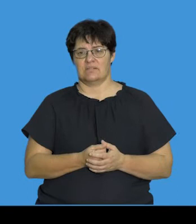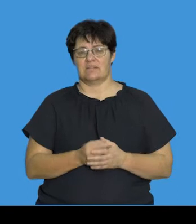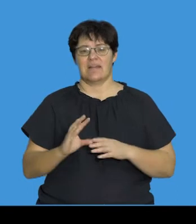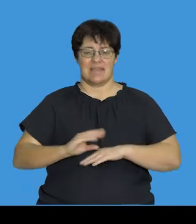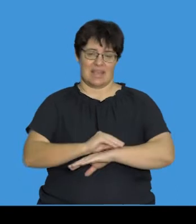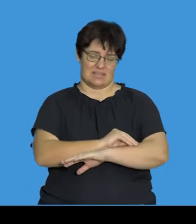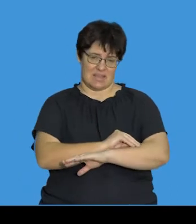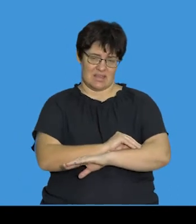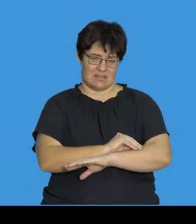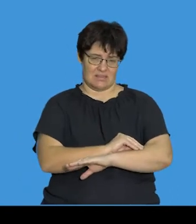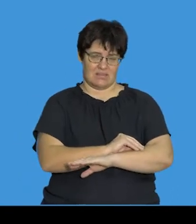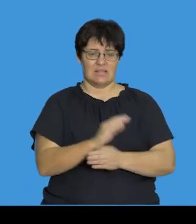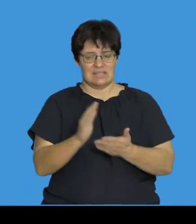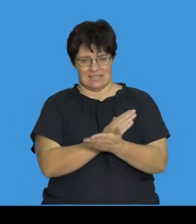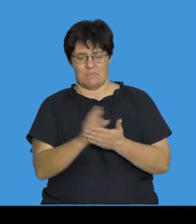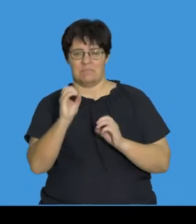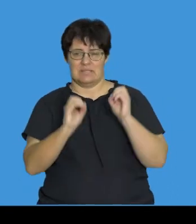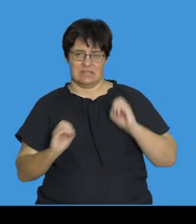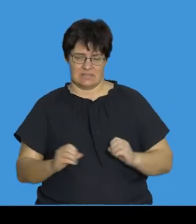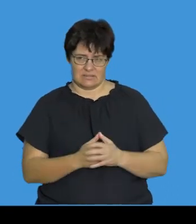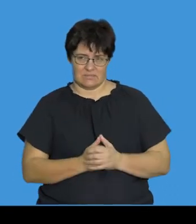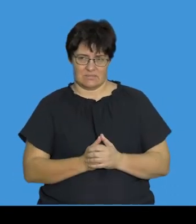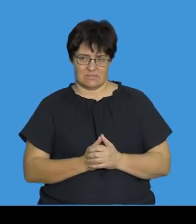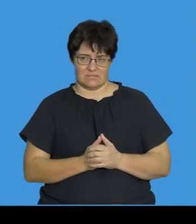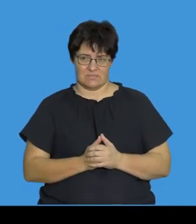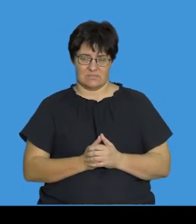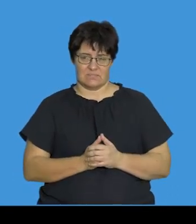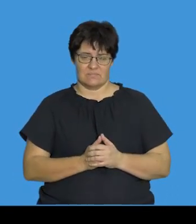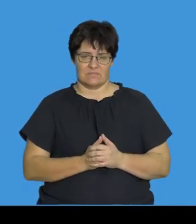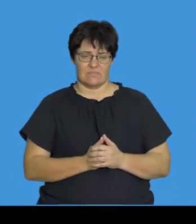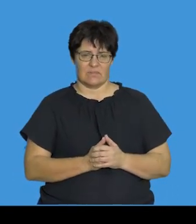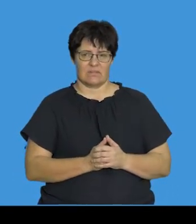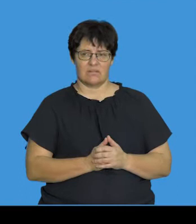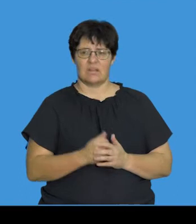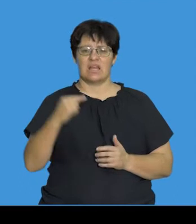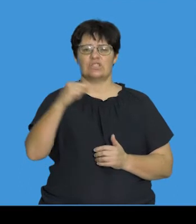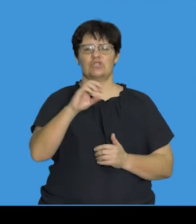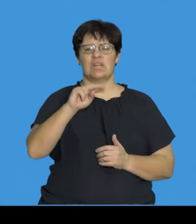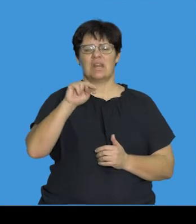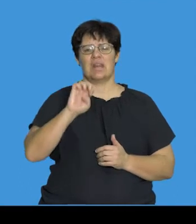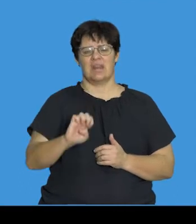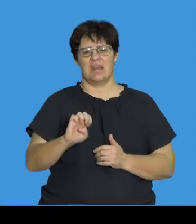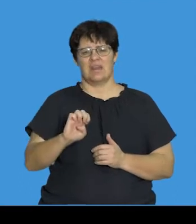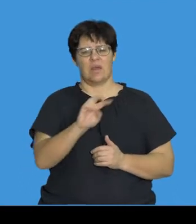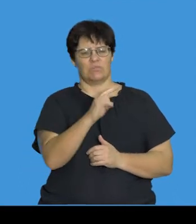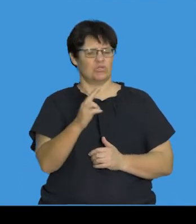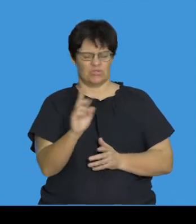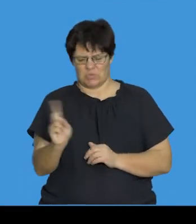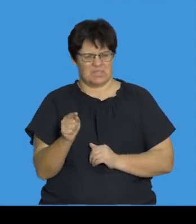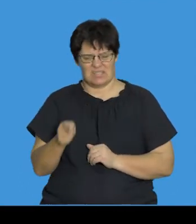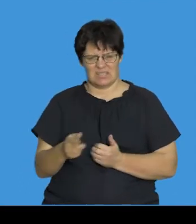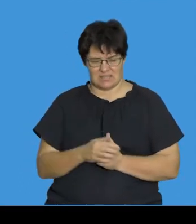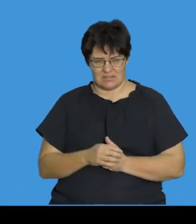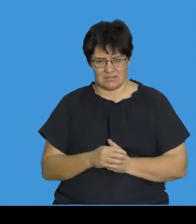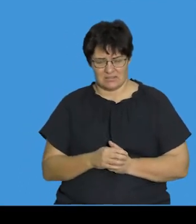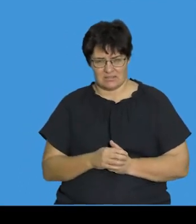initiation of cancer in certain cells. So guys, let's try and unpack what gene mutations are. So when we